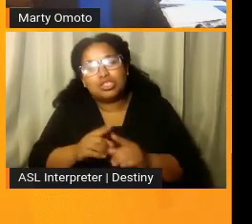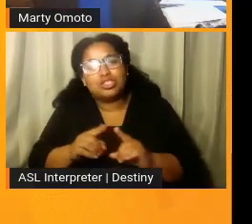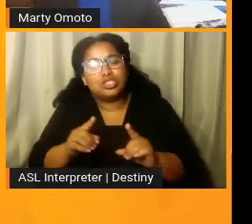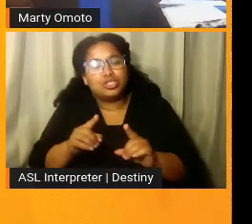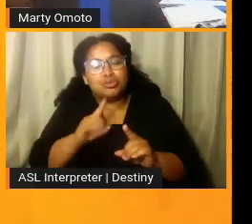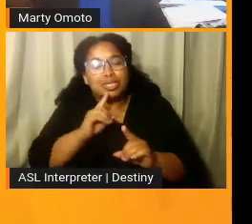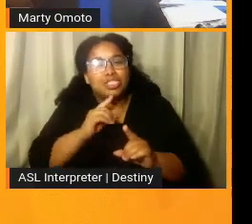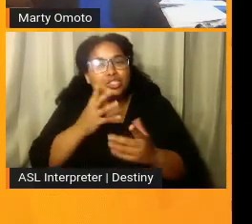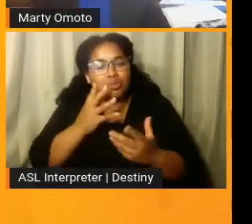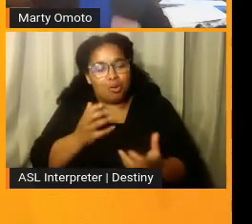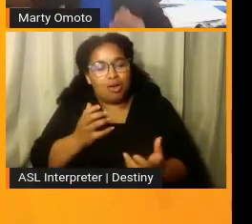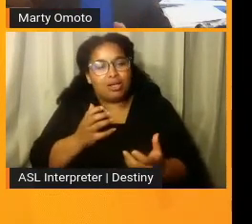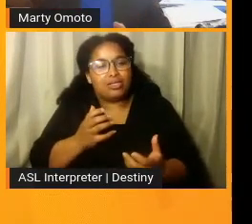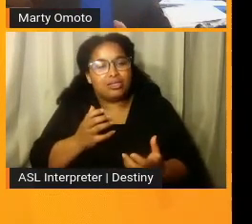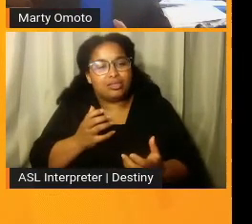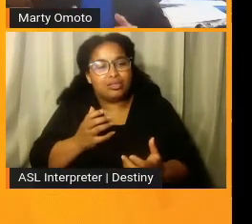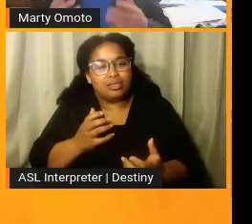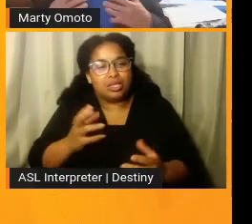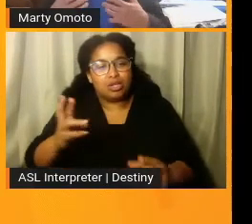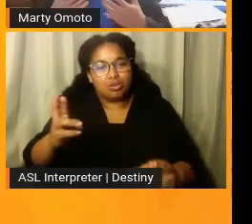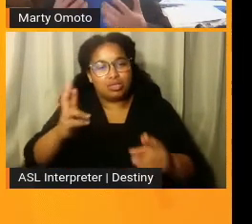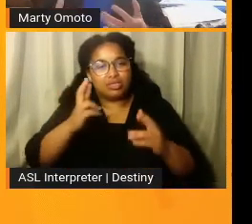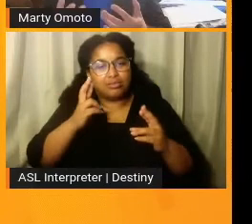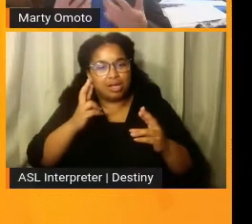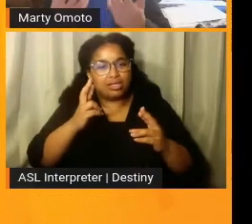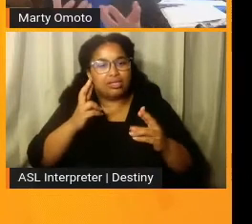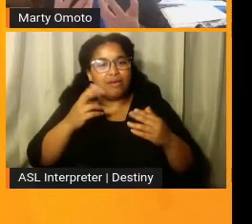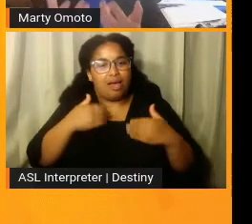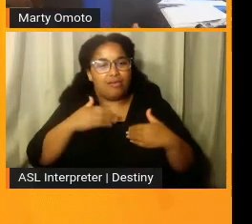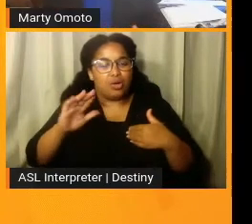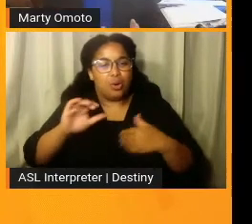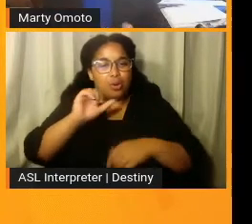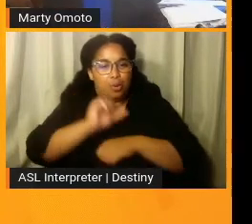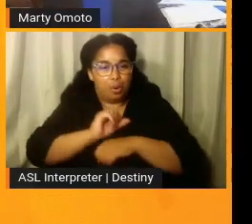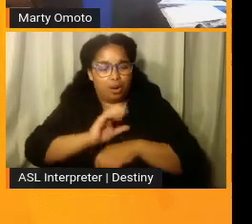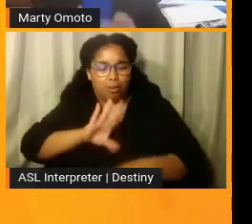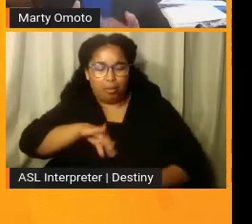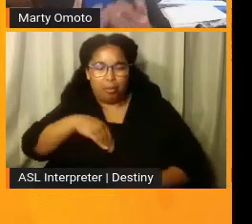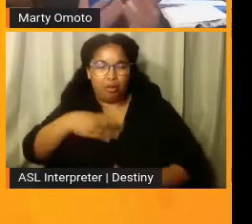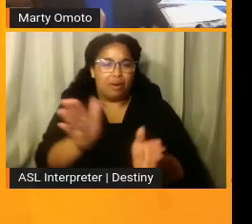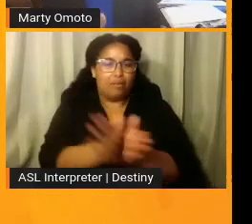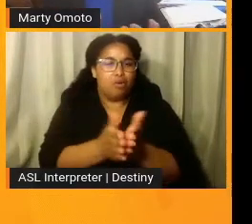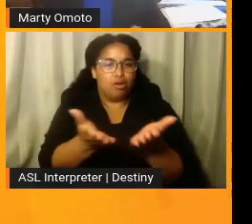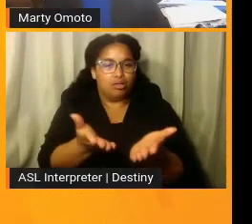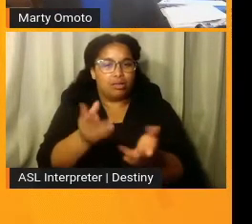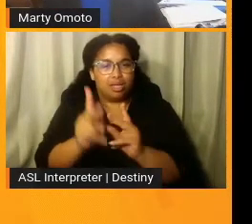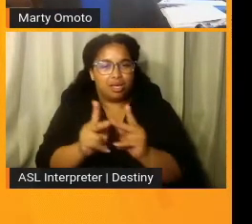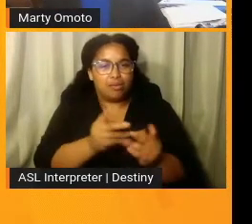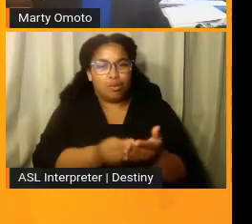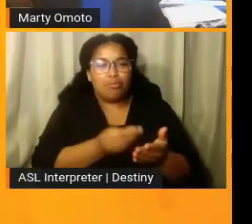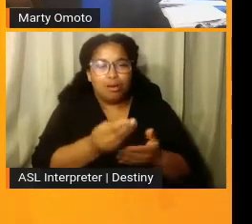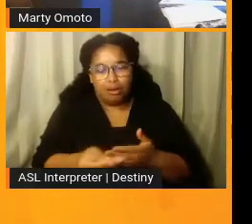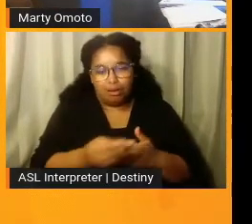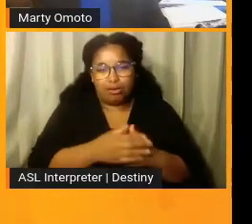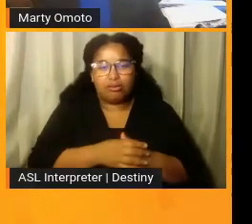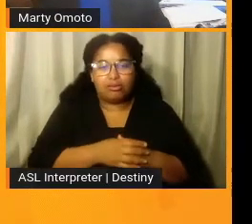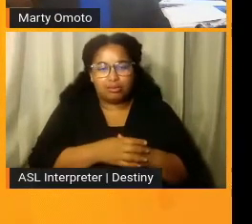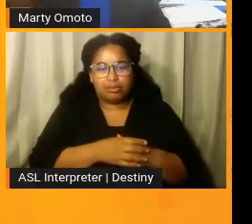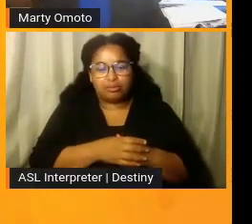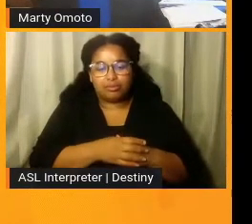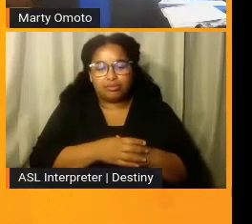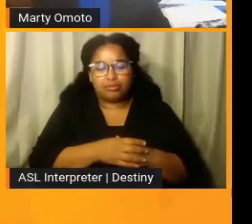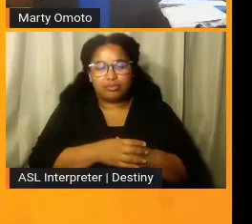uh, the respect of having her work published in a book that people would buy. And, uh,